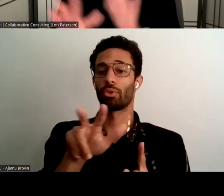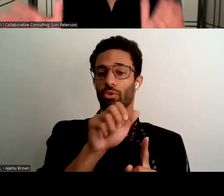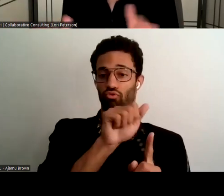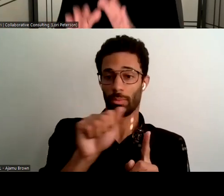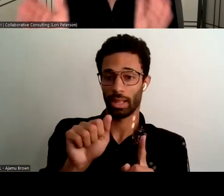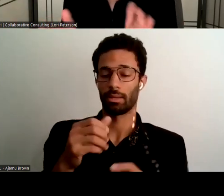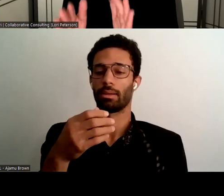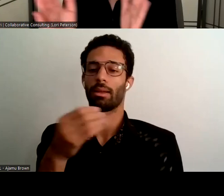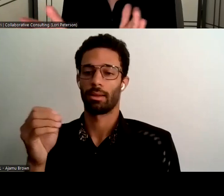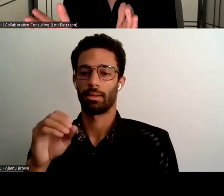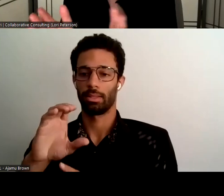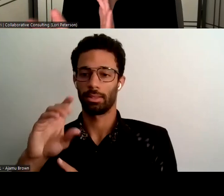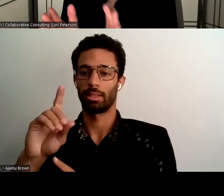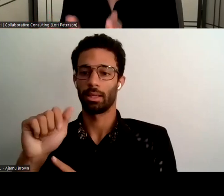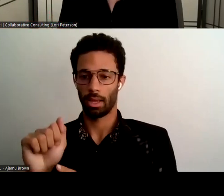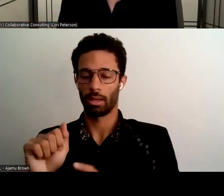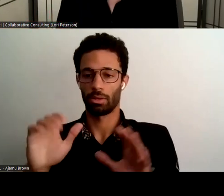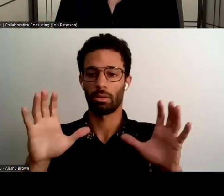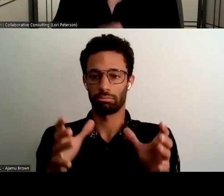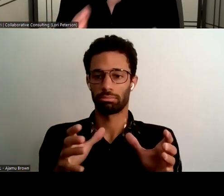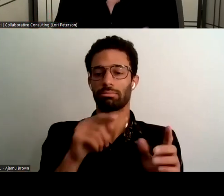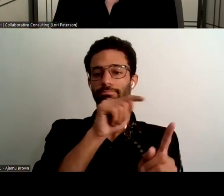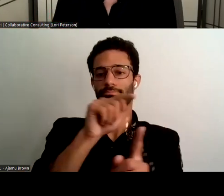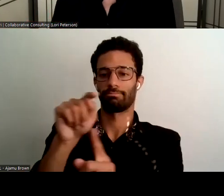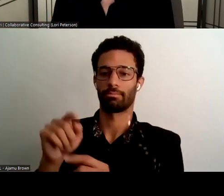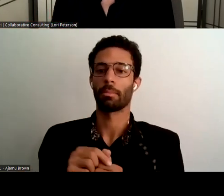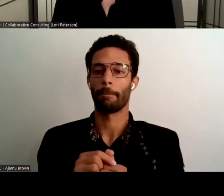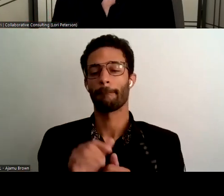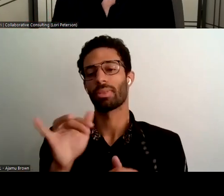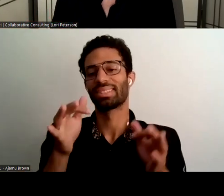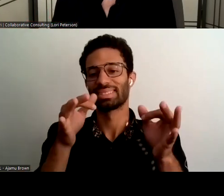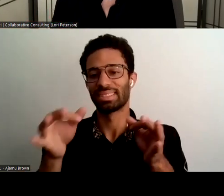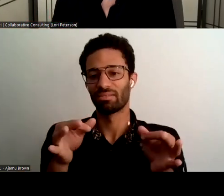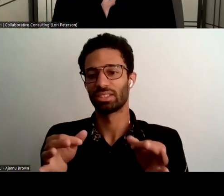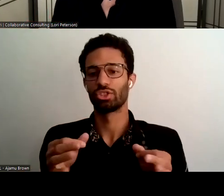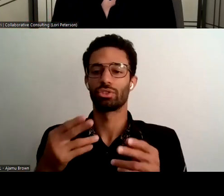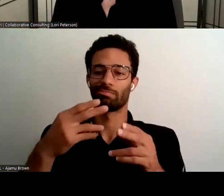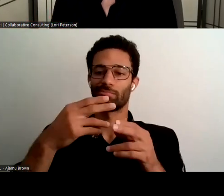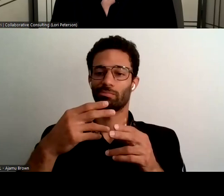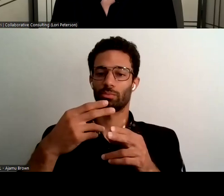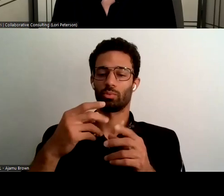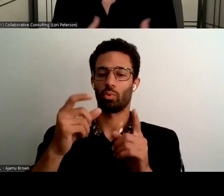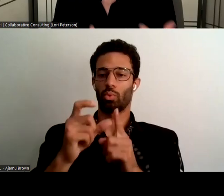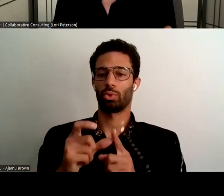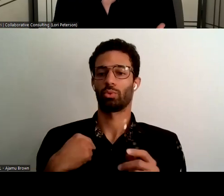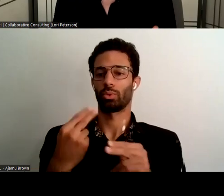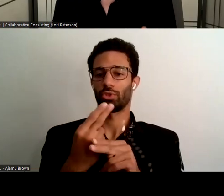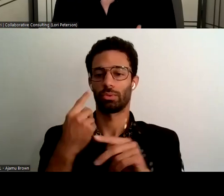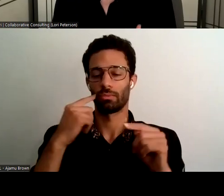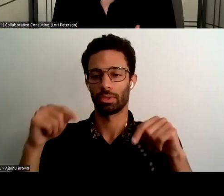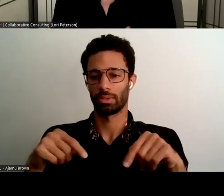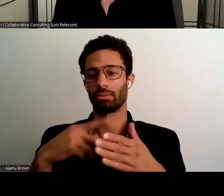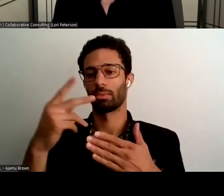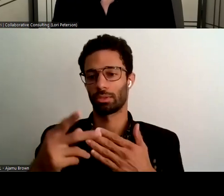so that that's a bit of a just a definition and terminology that we're using in this project um what we're